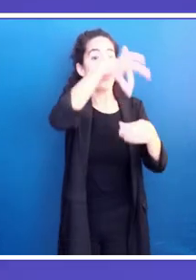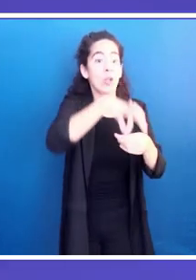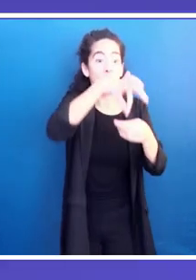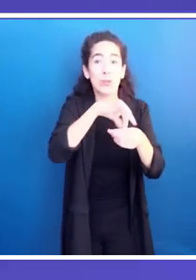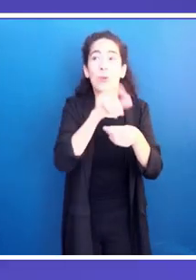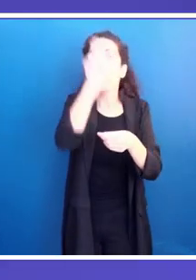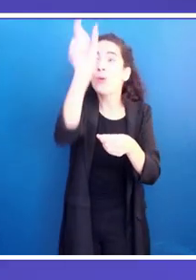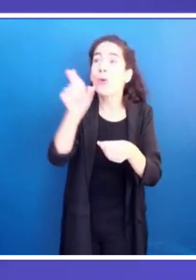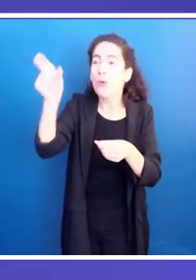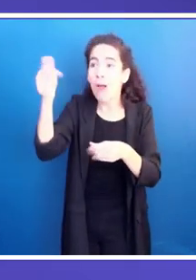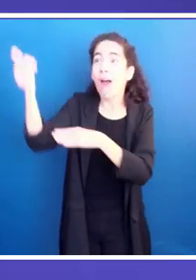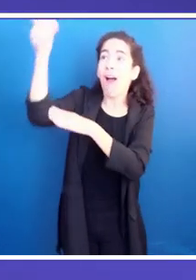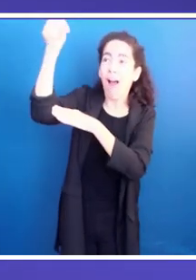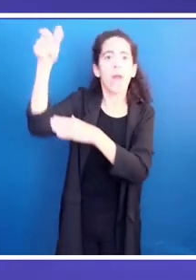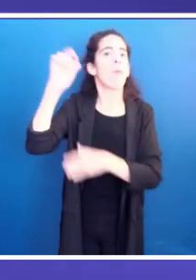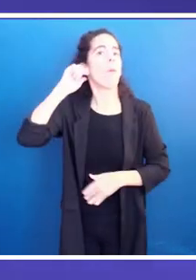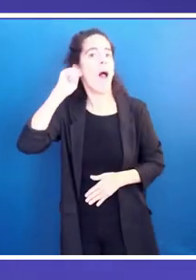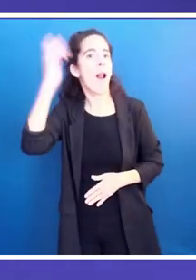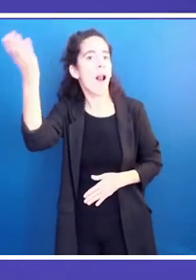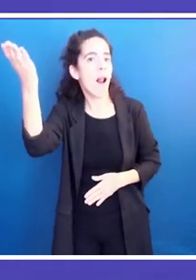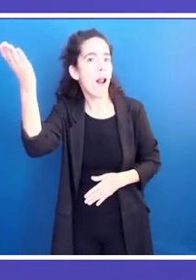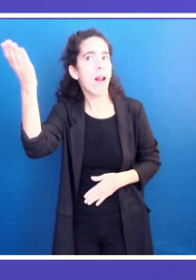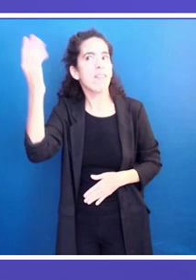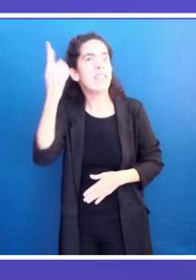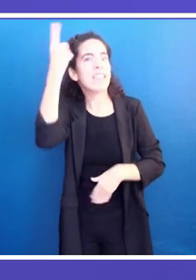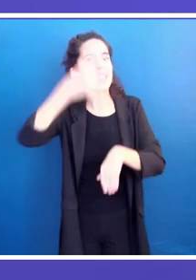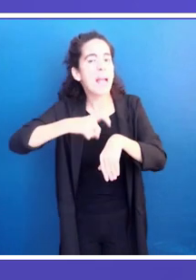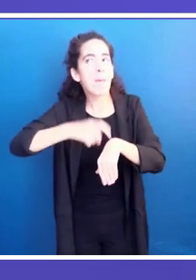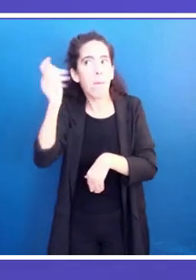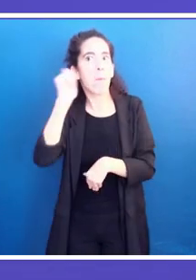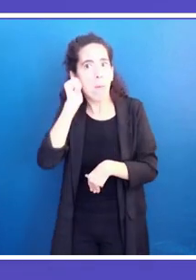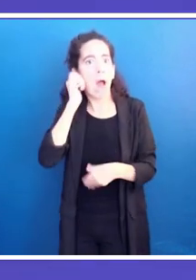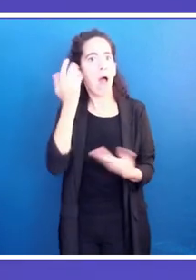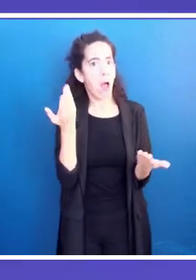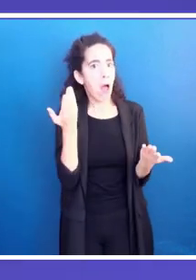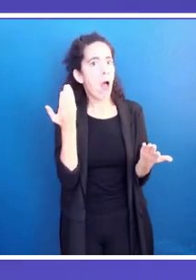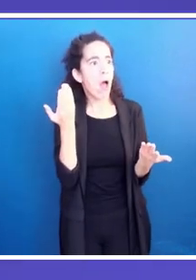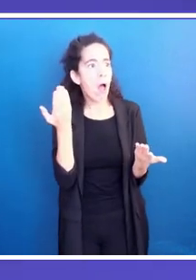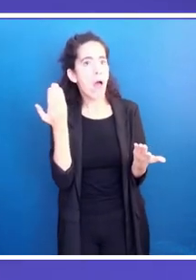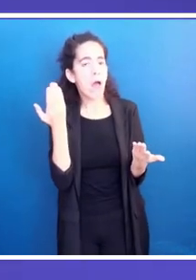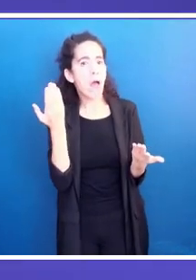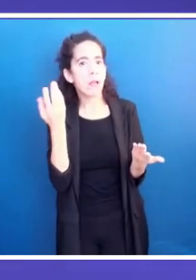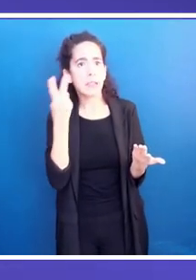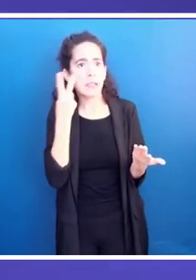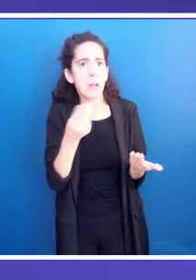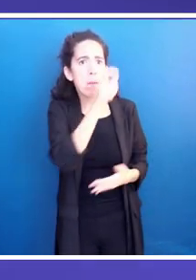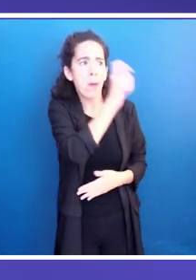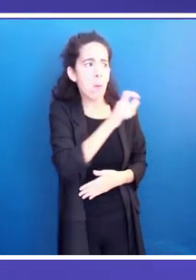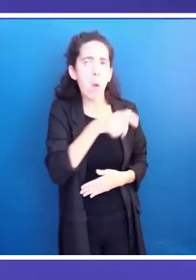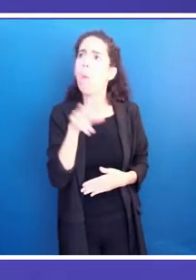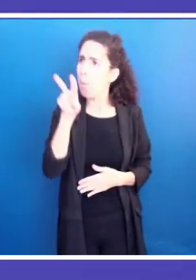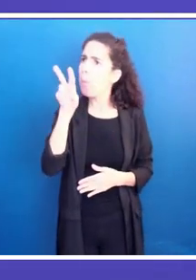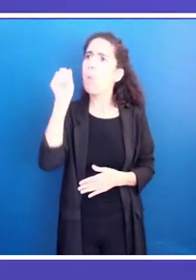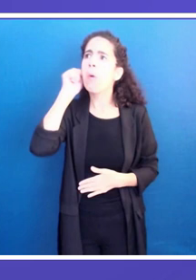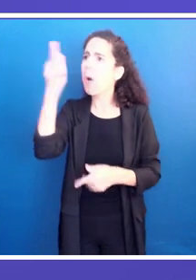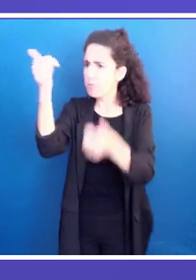indicator of more trust in female governance. And this is also a translation of our will to change. In this